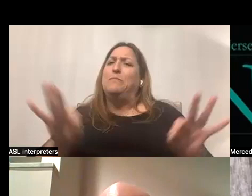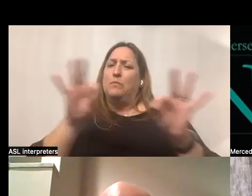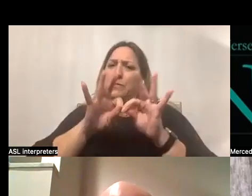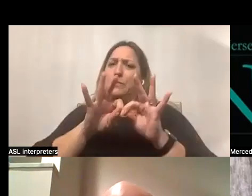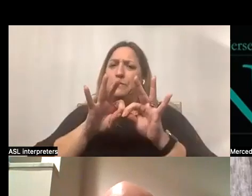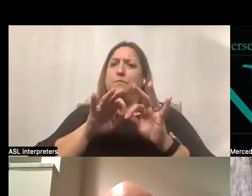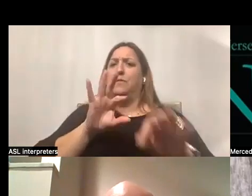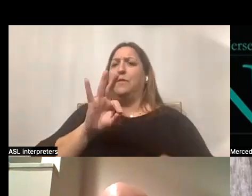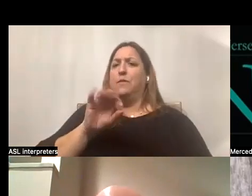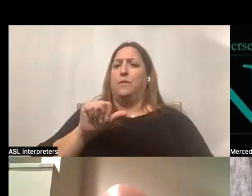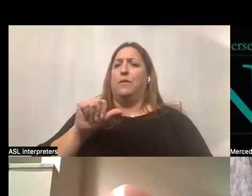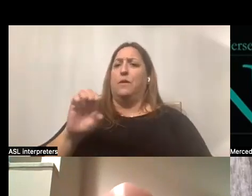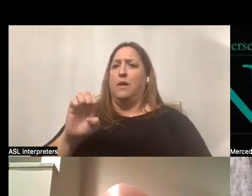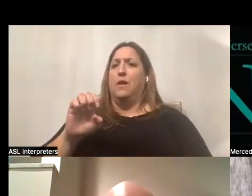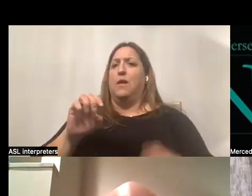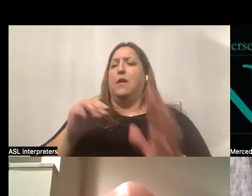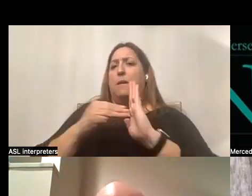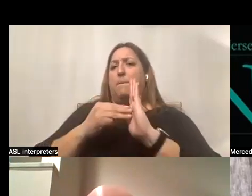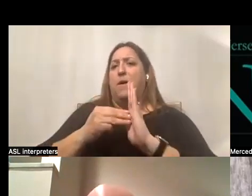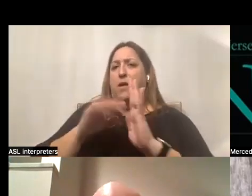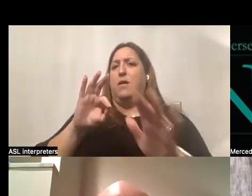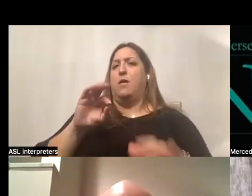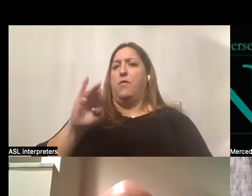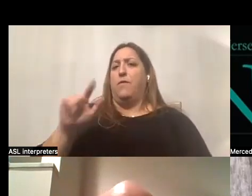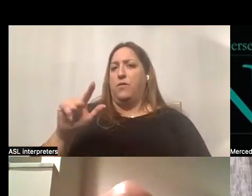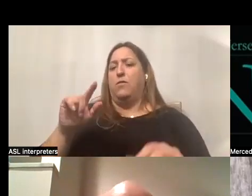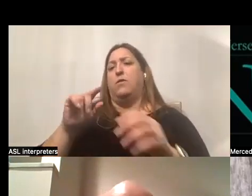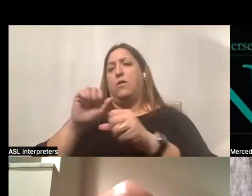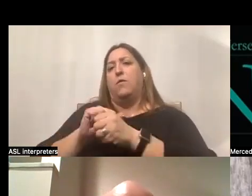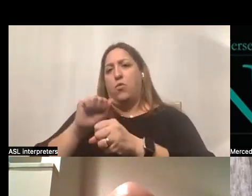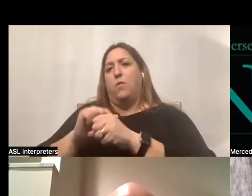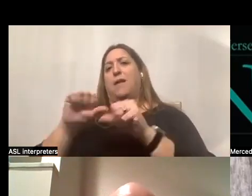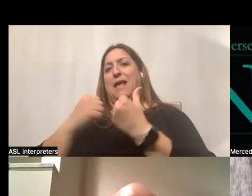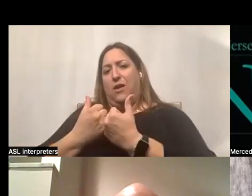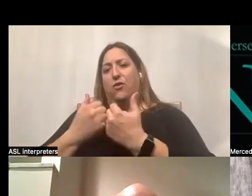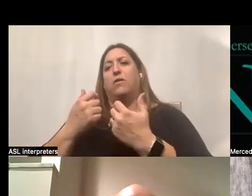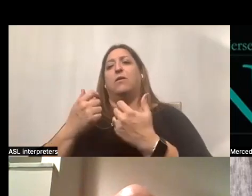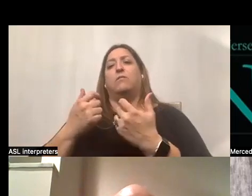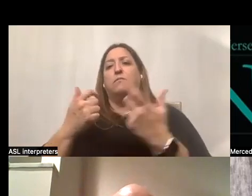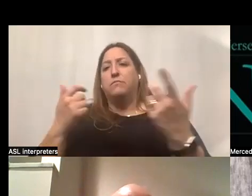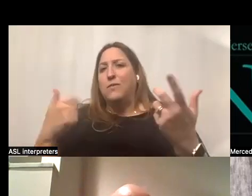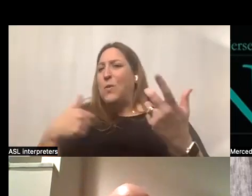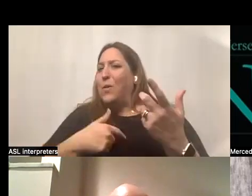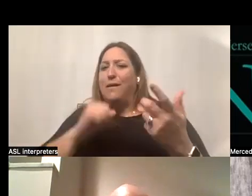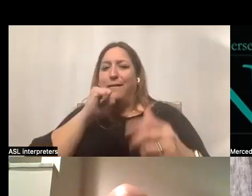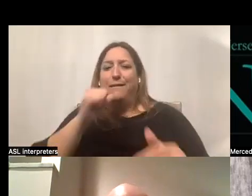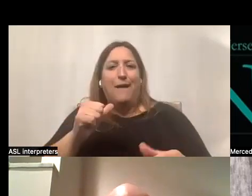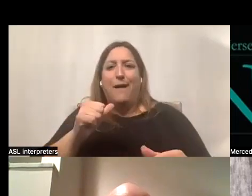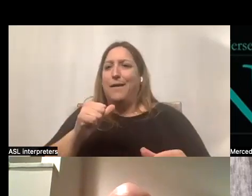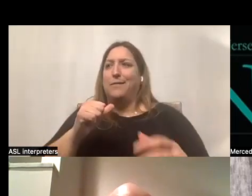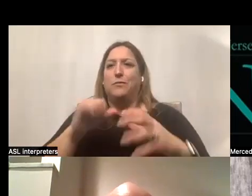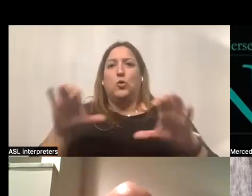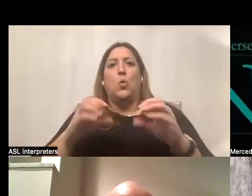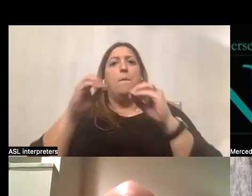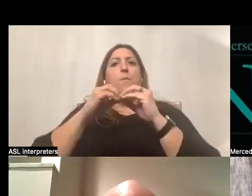FEA model, fiscal employer agent or fiscal intermediary, that we're not doing more than an individual